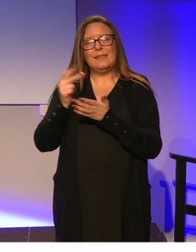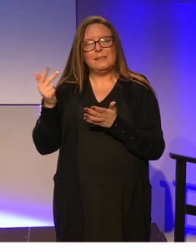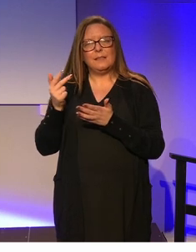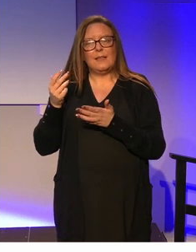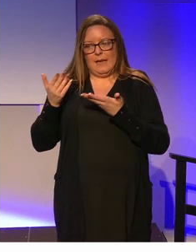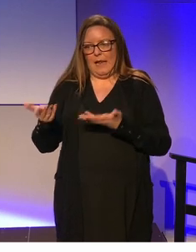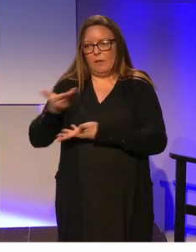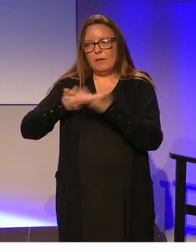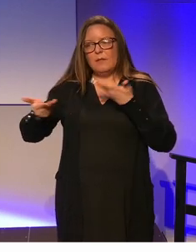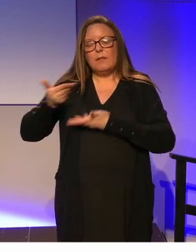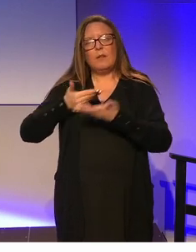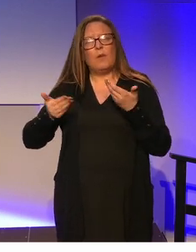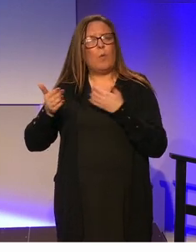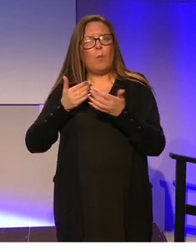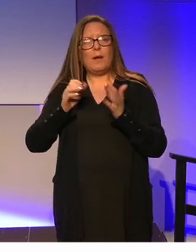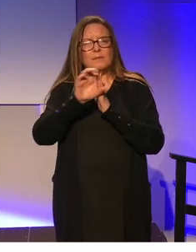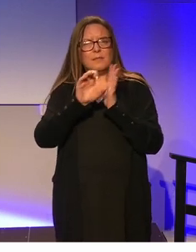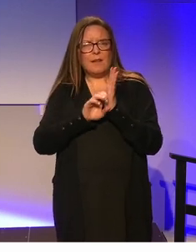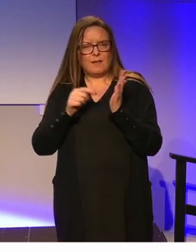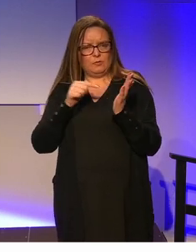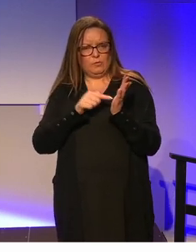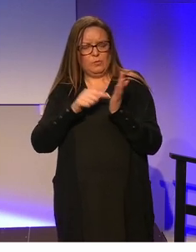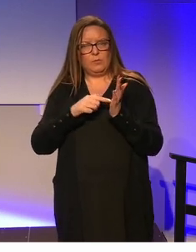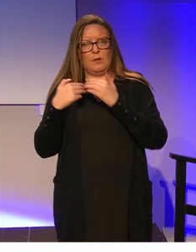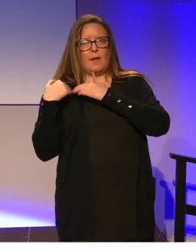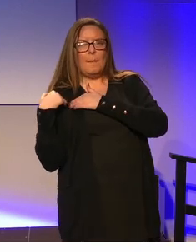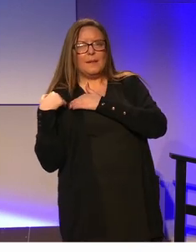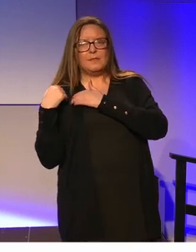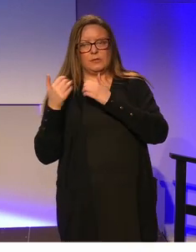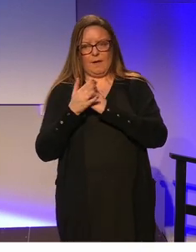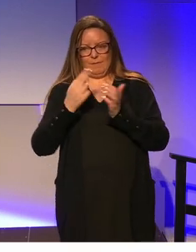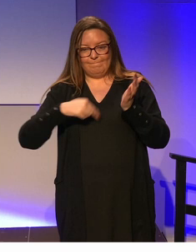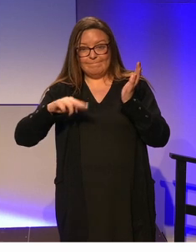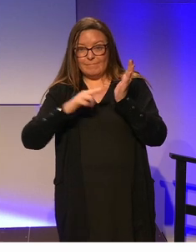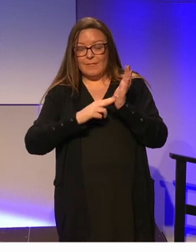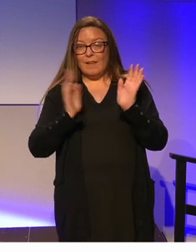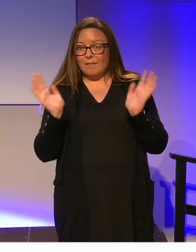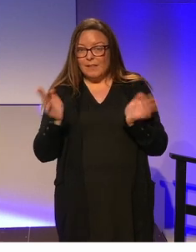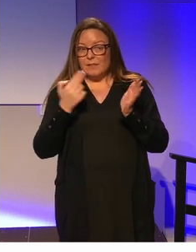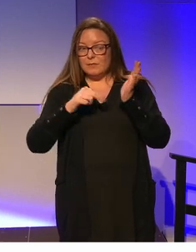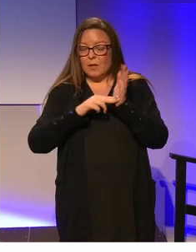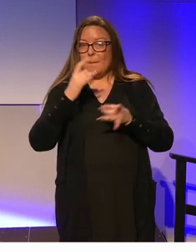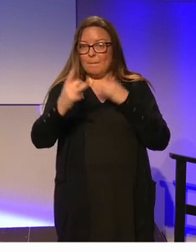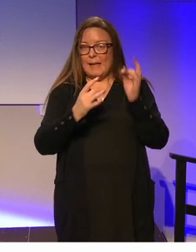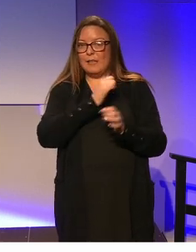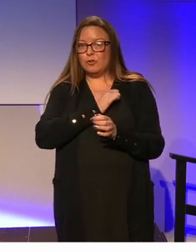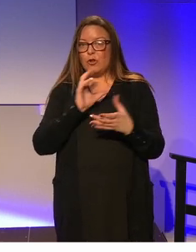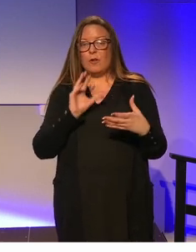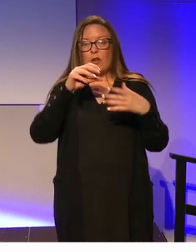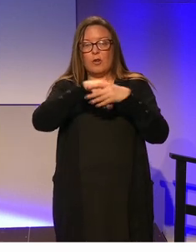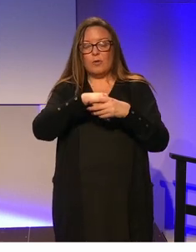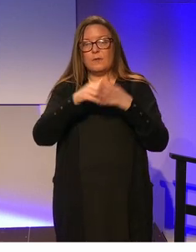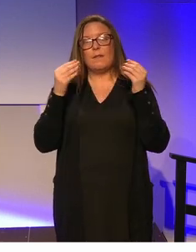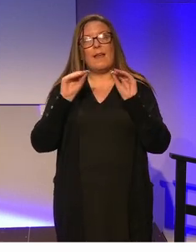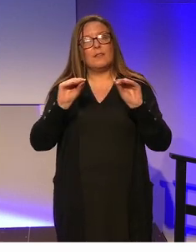a discussion as to what constitutes the obligation of the convention's signatories to ensure an inclusive education system at